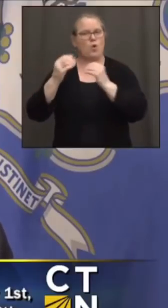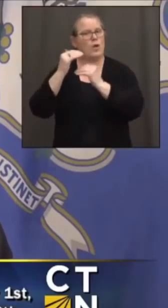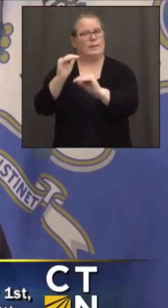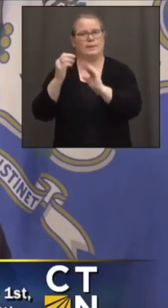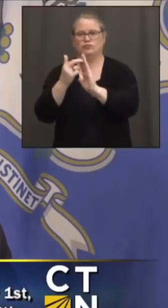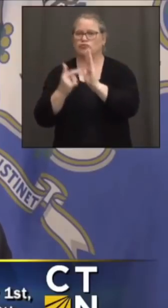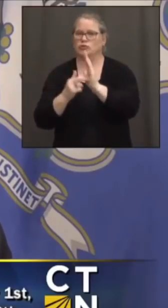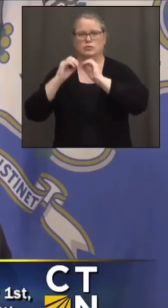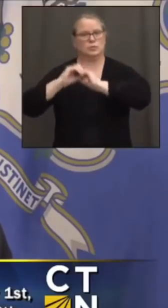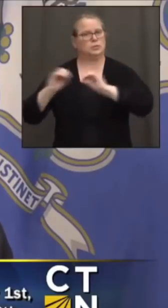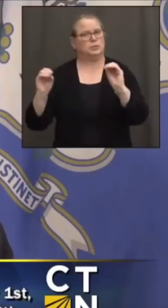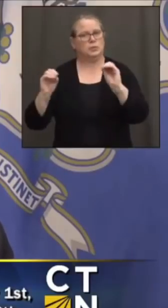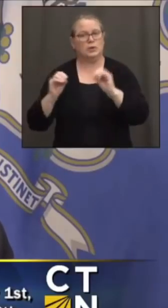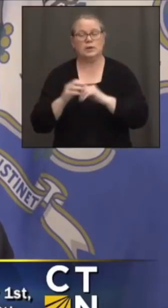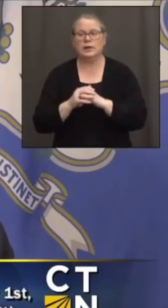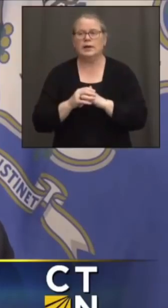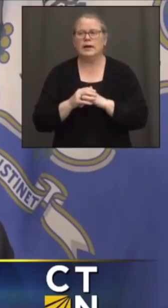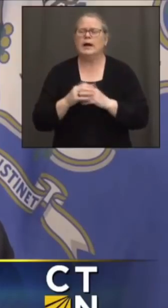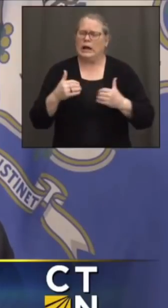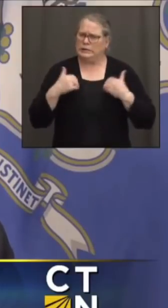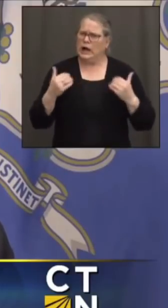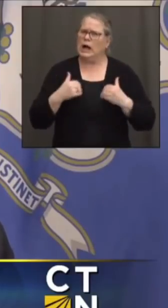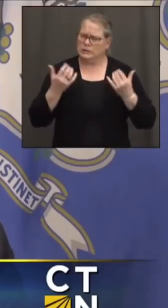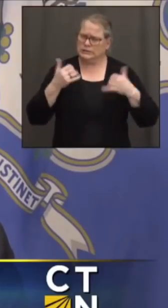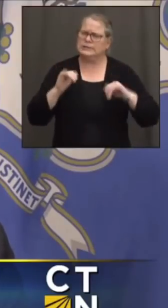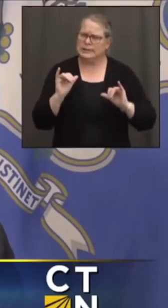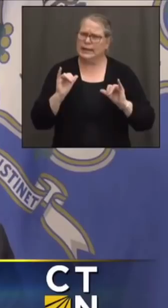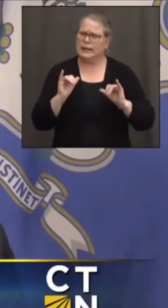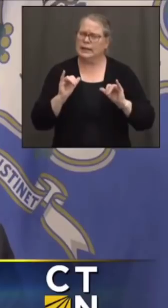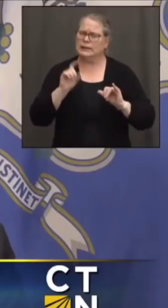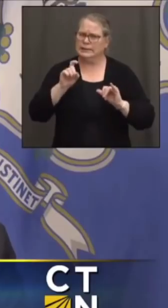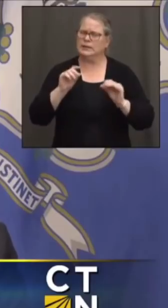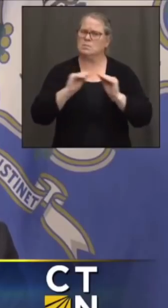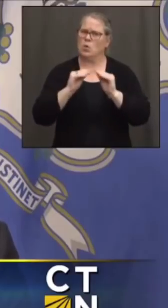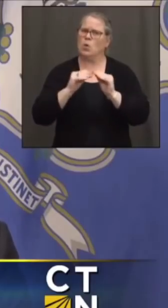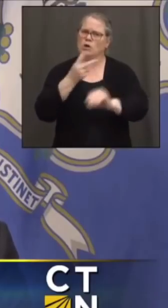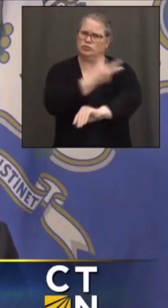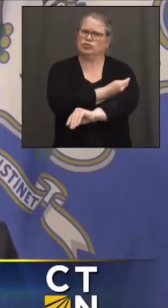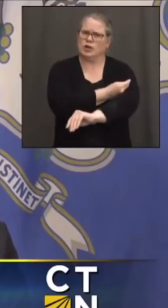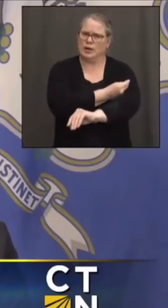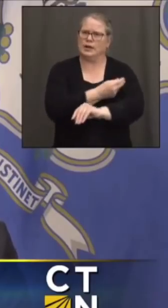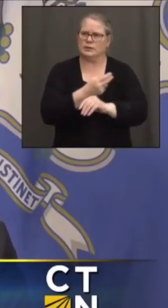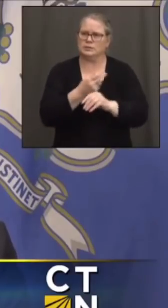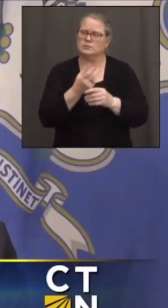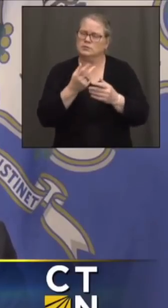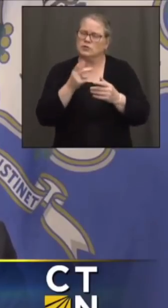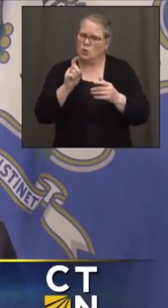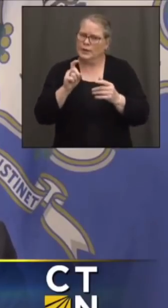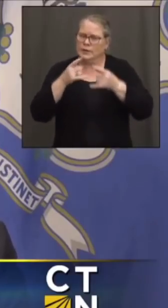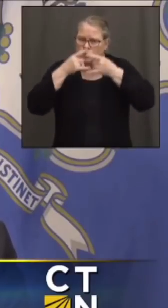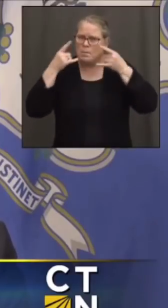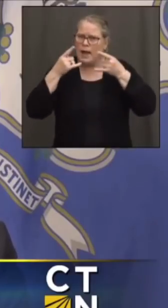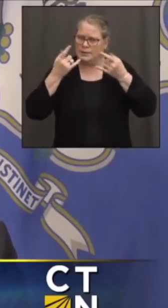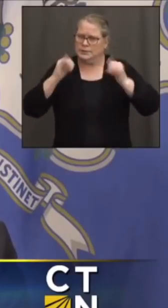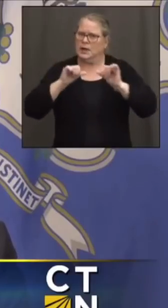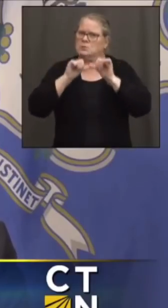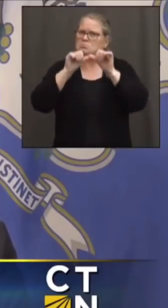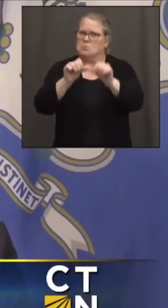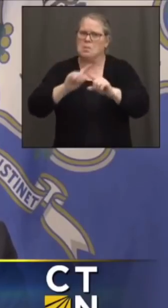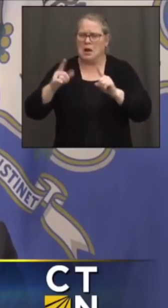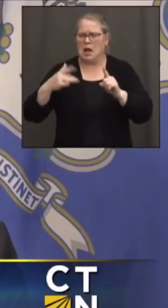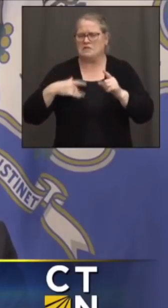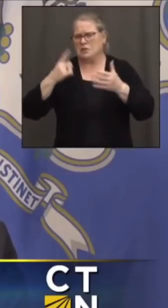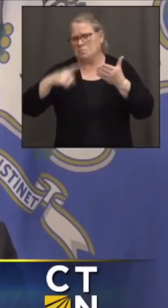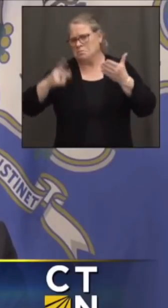indoor masking a little bit longer, at least for that cohort. But I think we'll have some good news within a week.